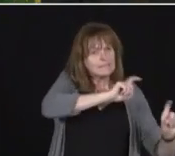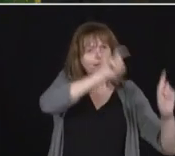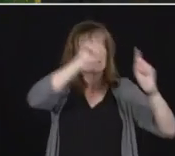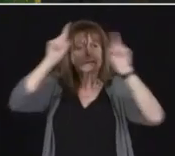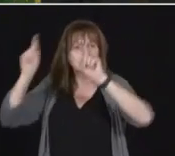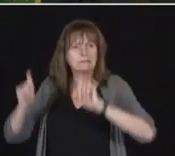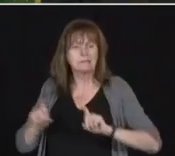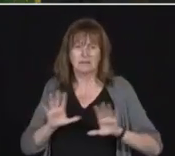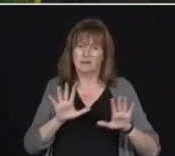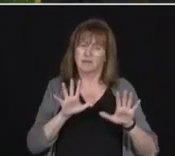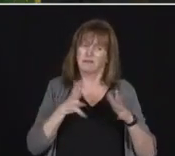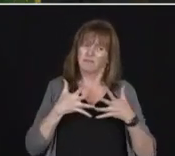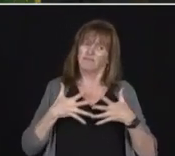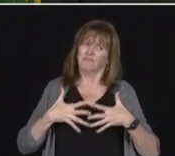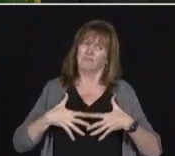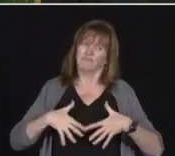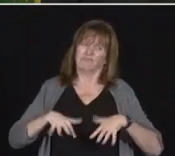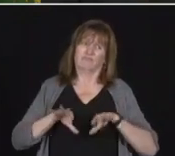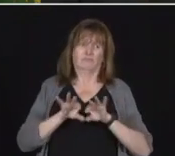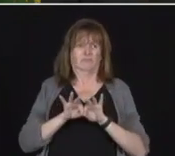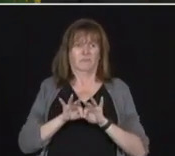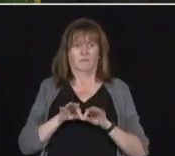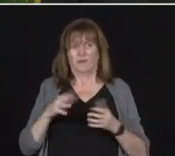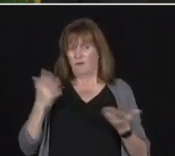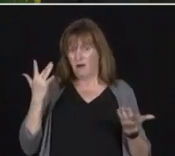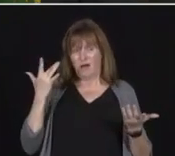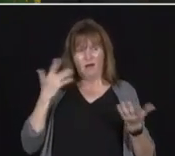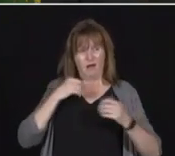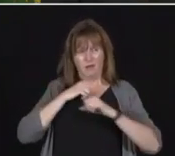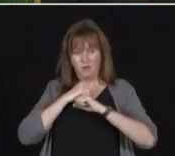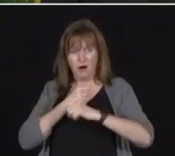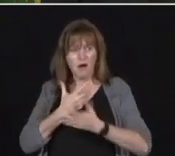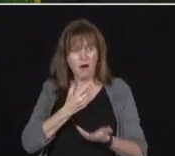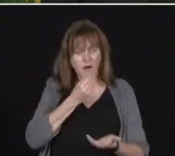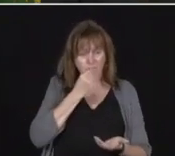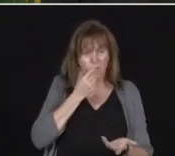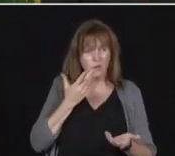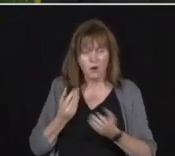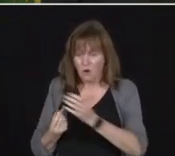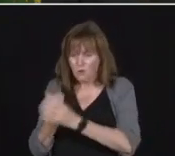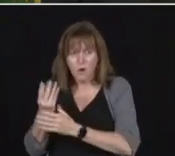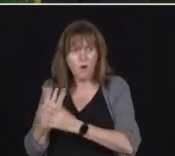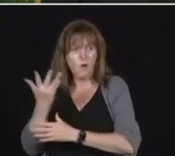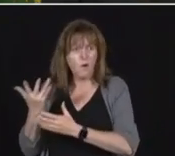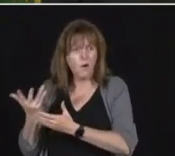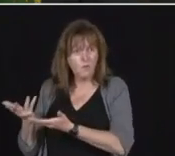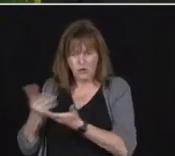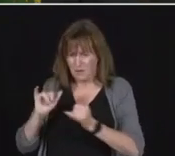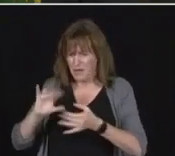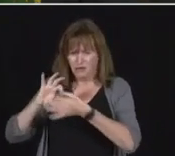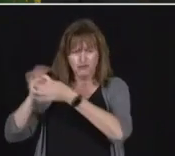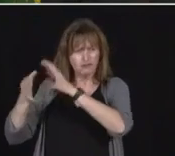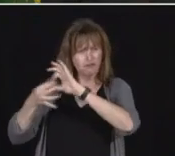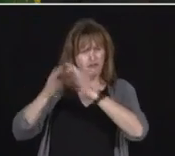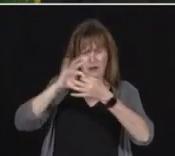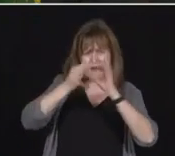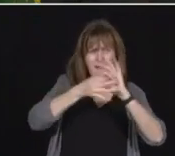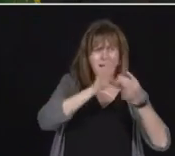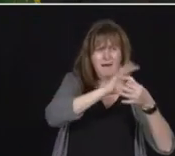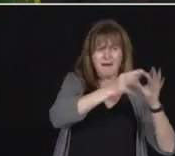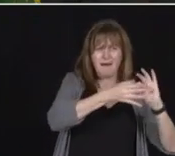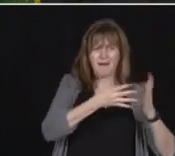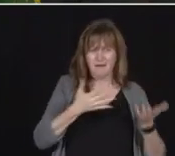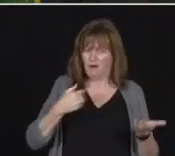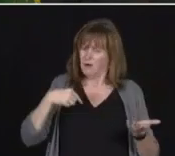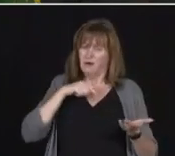safety of the supply chain, the food supply chain as well. So we're all over this. We didn't wait a second. We have the inspectors out there already.